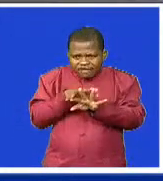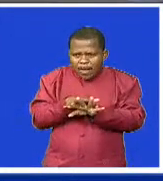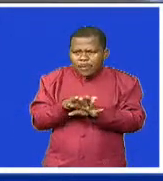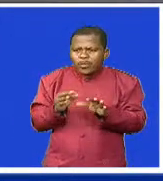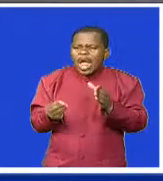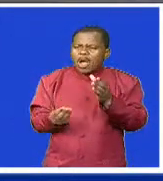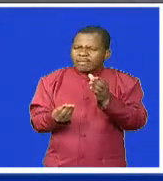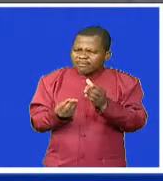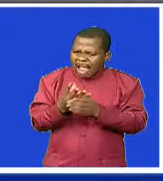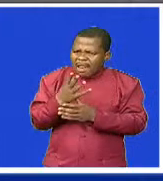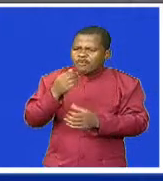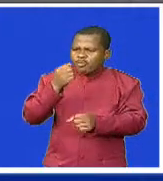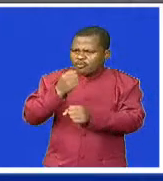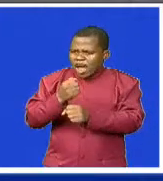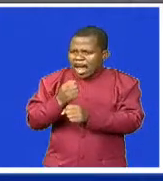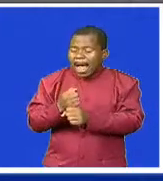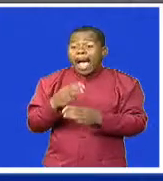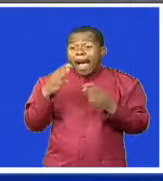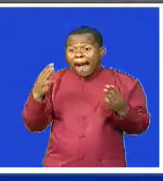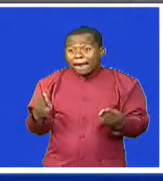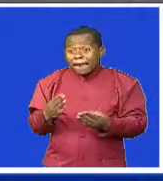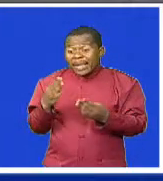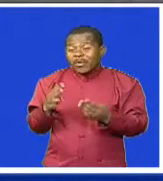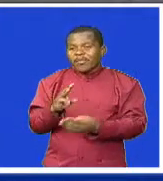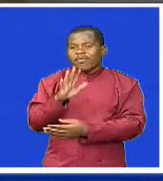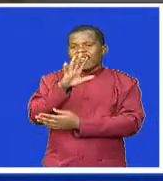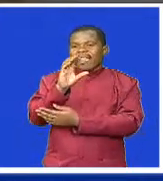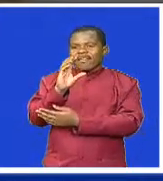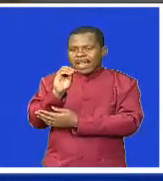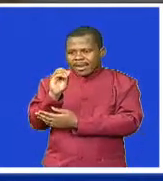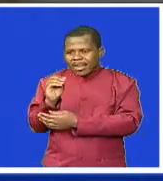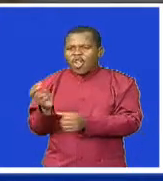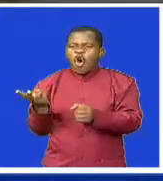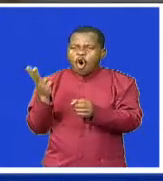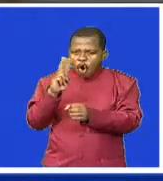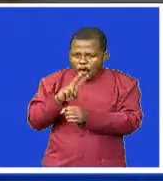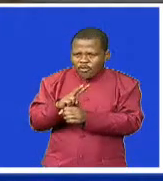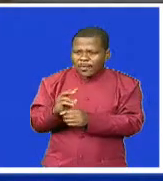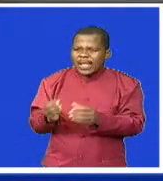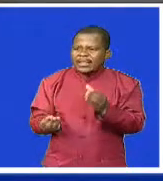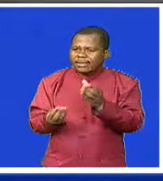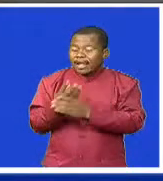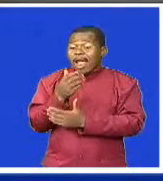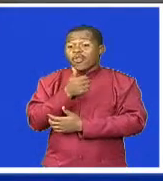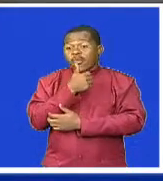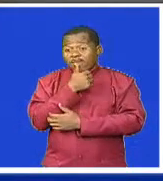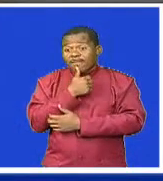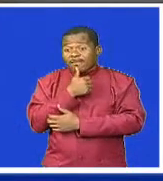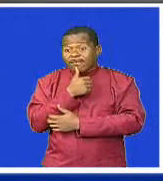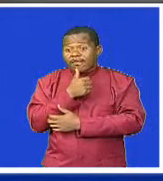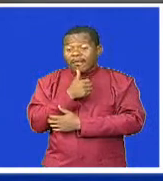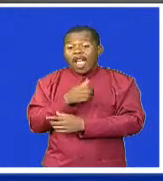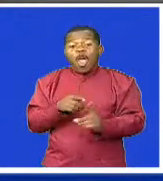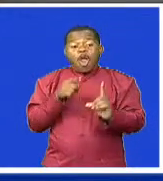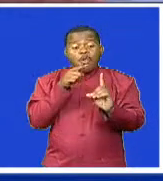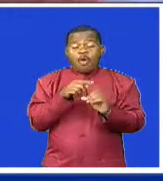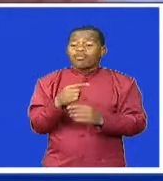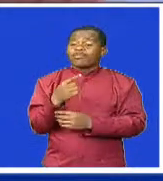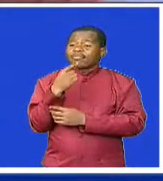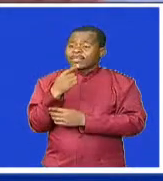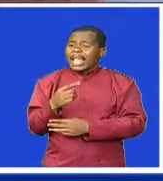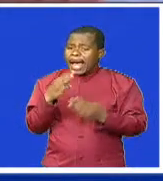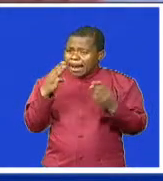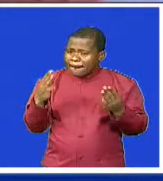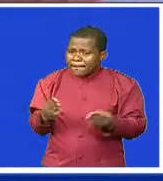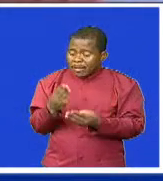to bet in local and international football games. Makakula says at the moment, people win as much as 5